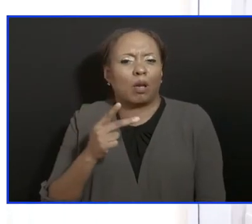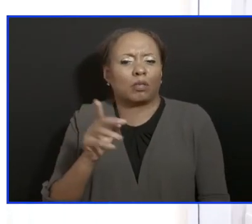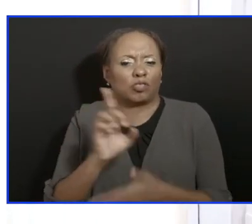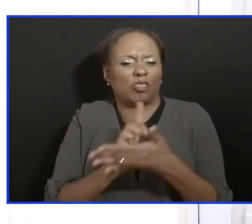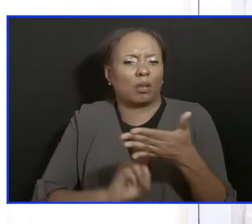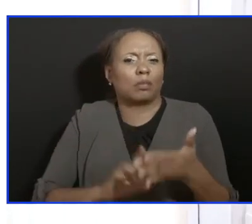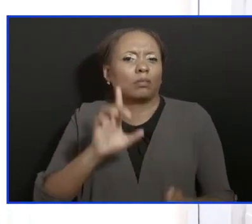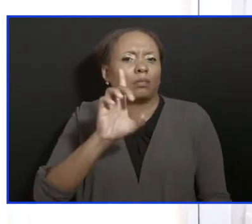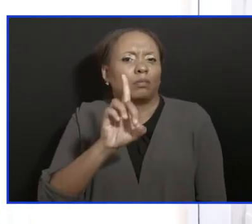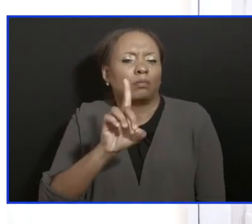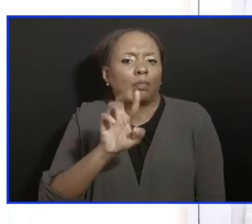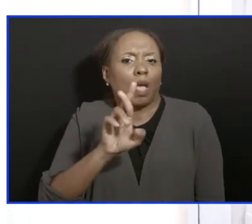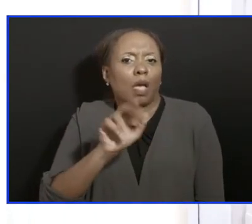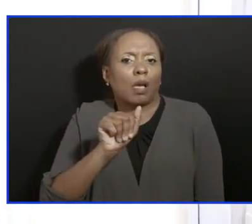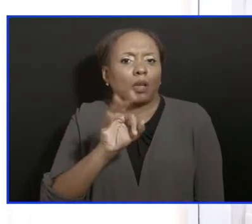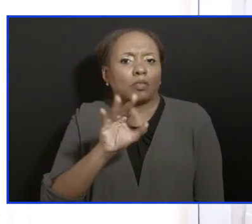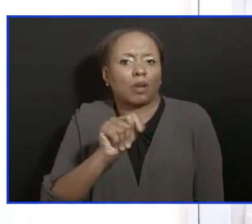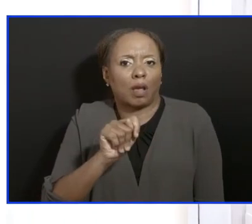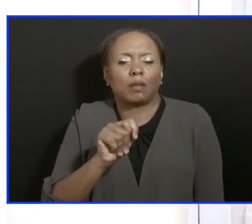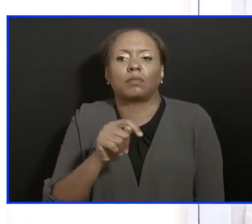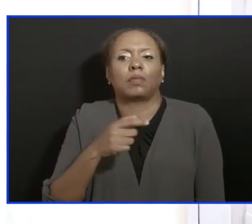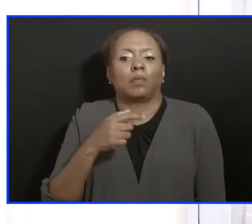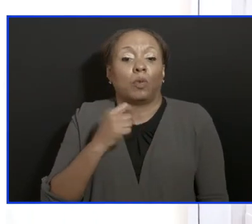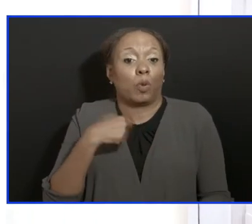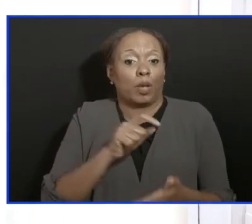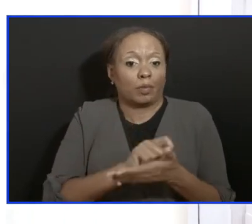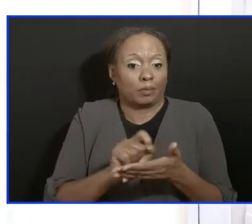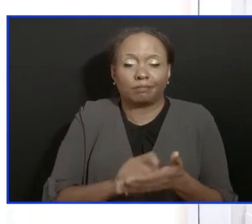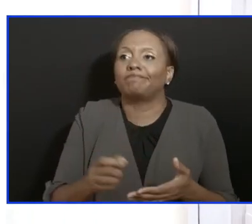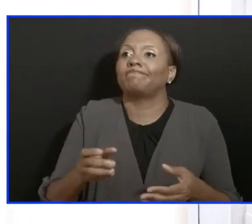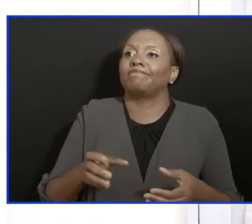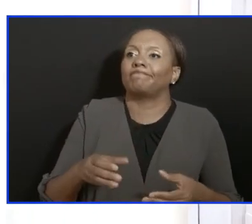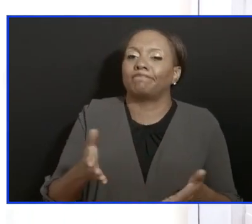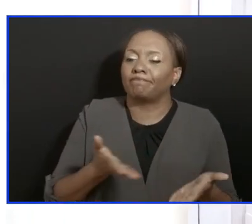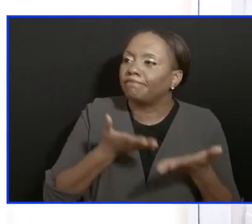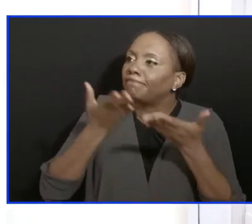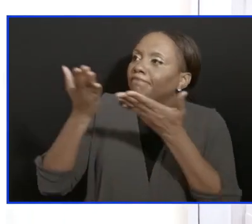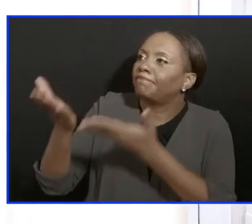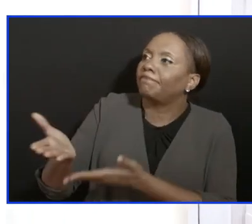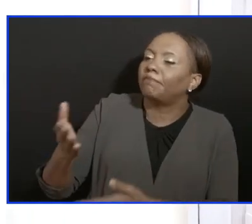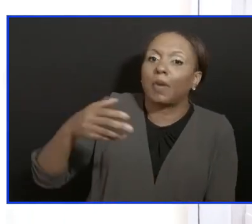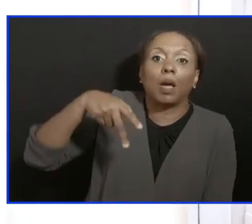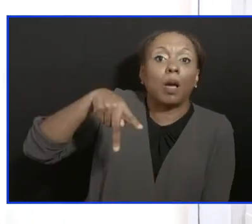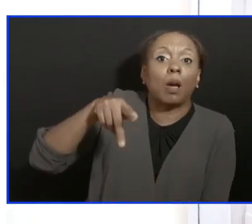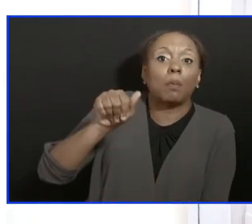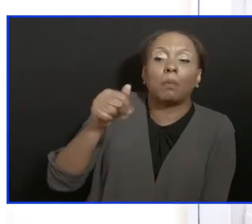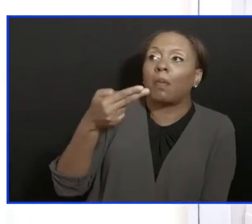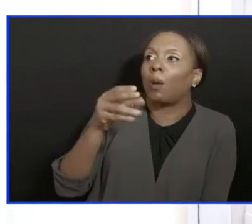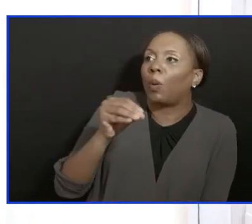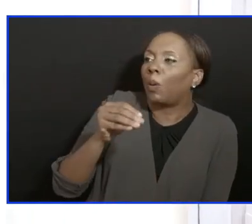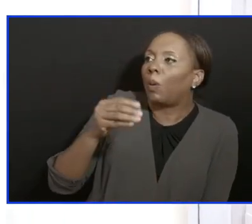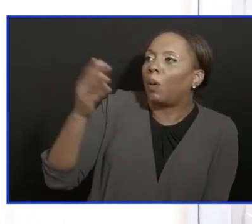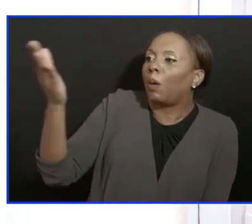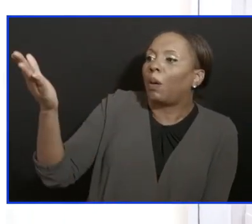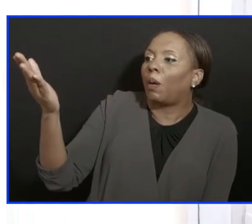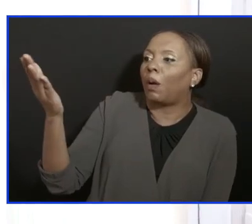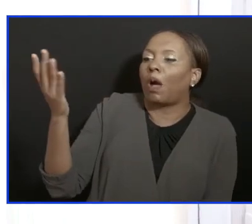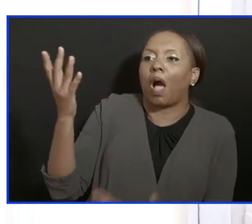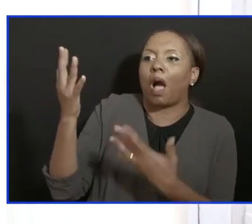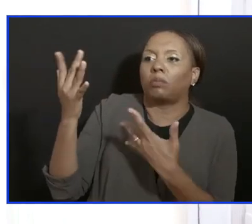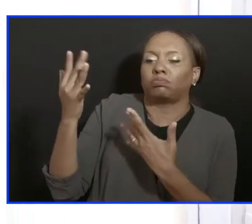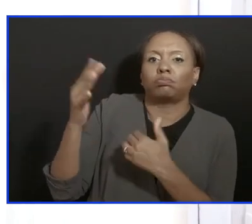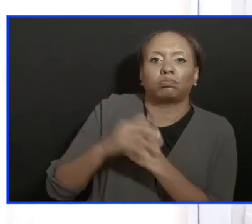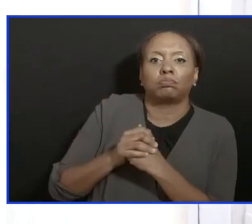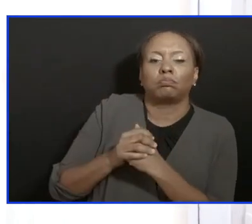to complete. We have sent it to PAHO and it is our anticipation that we will be in a position to have that safe zone